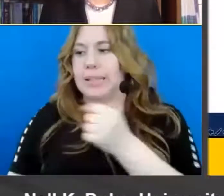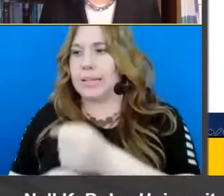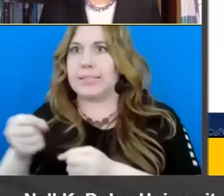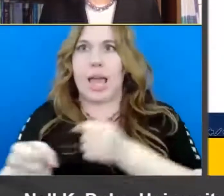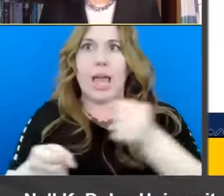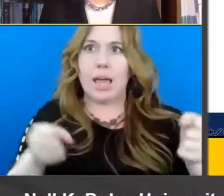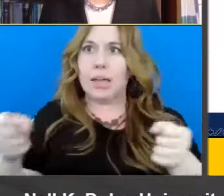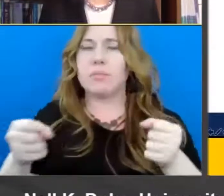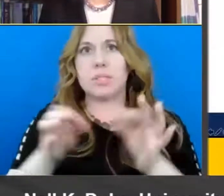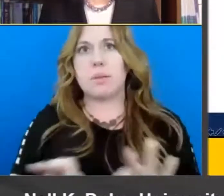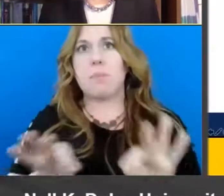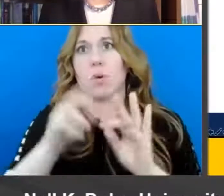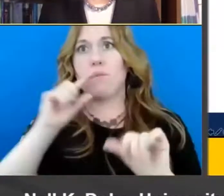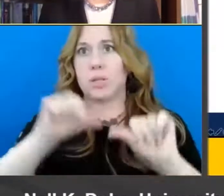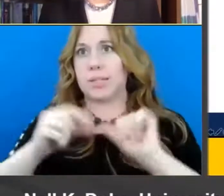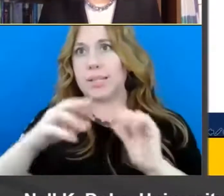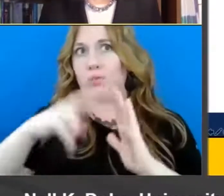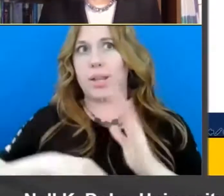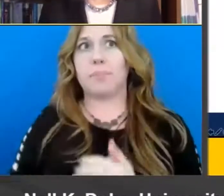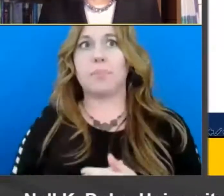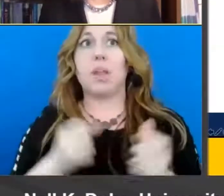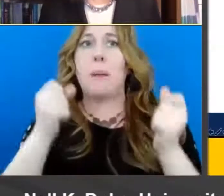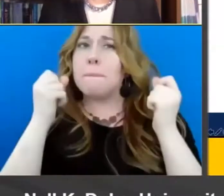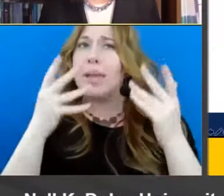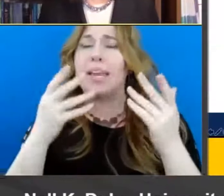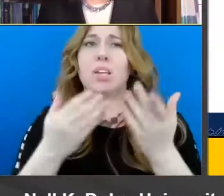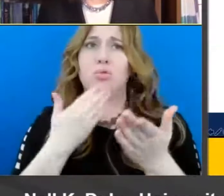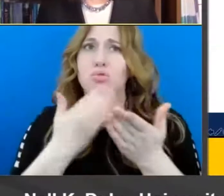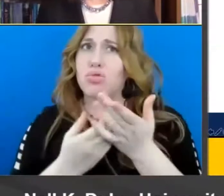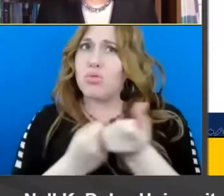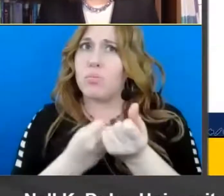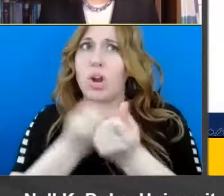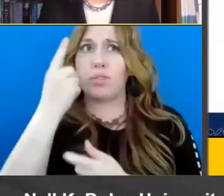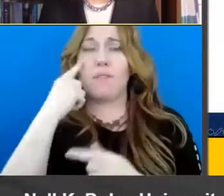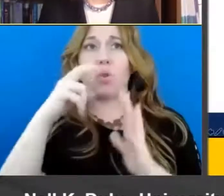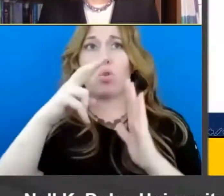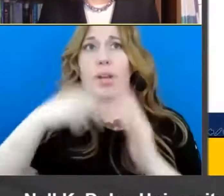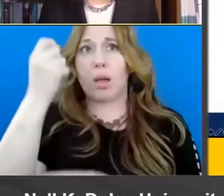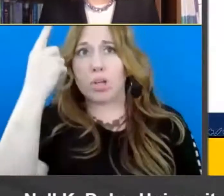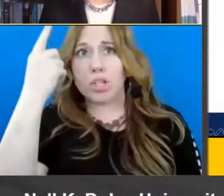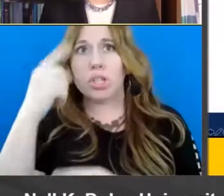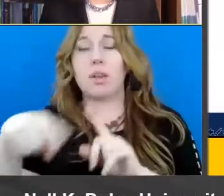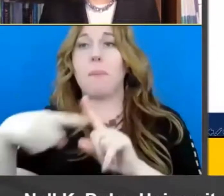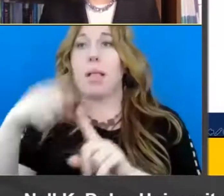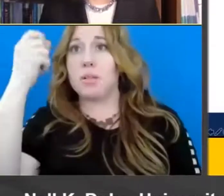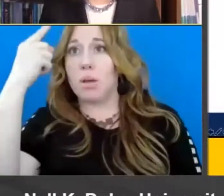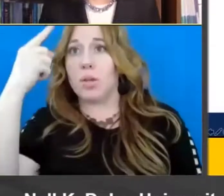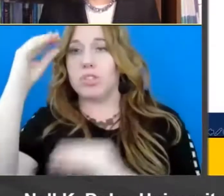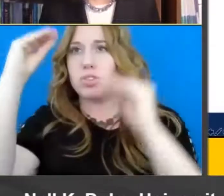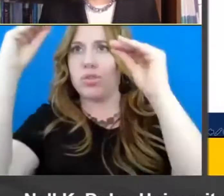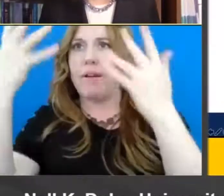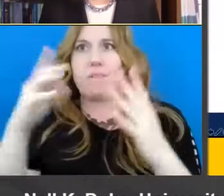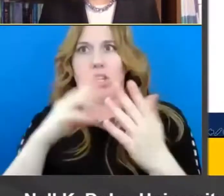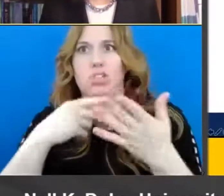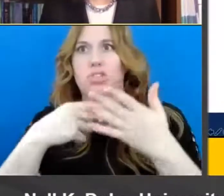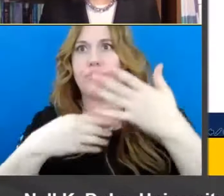place in the science of reading there are many well-supported understandings about the nature of reading comprehension as well as comprehension instruction i've talked about nine of